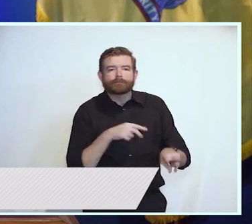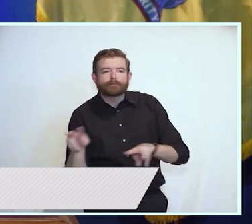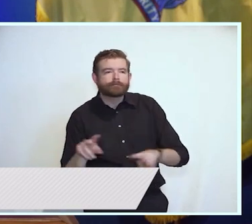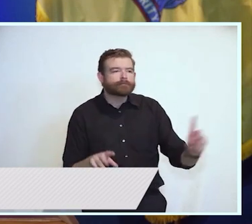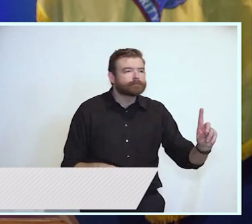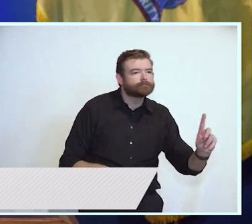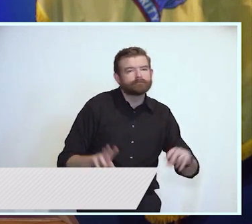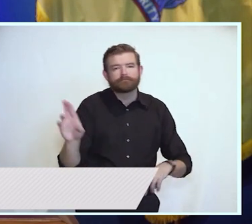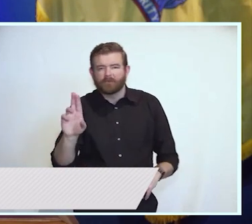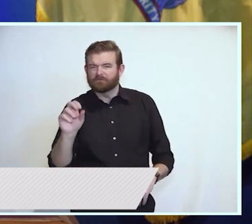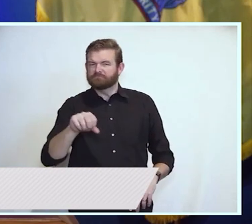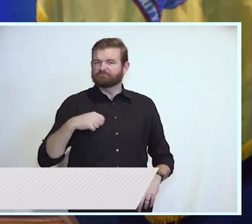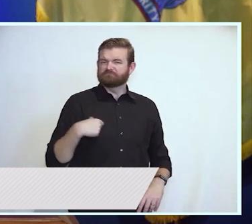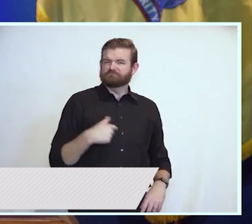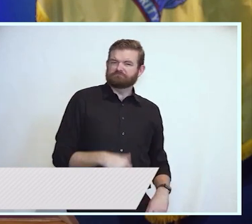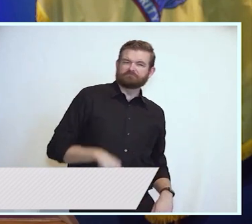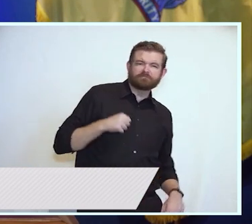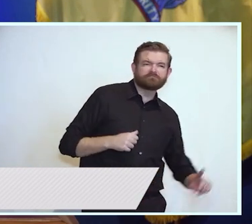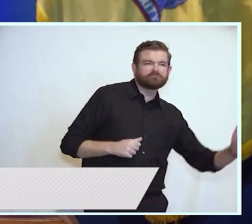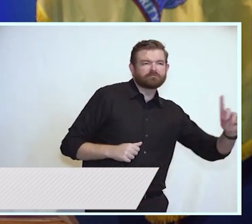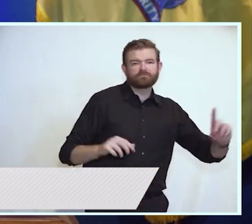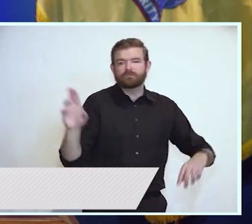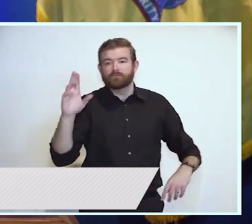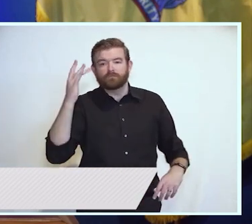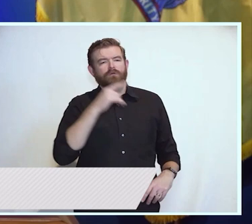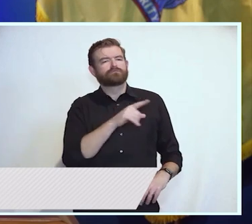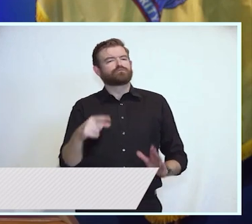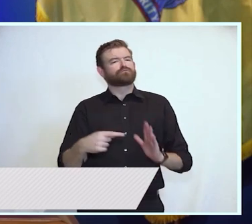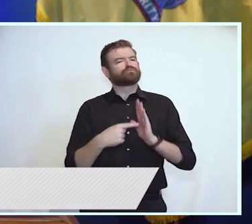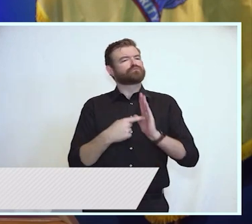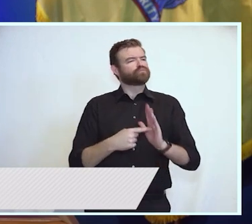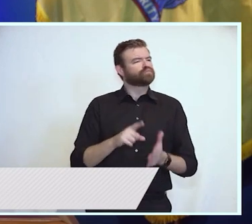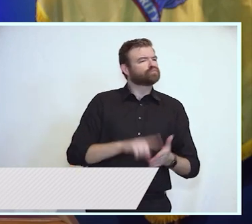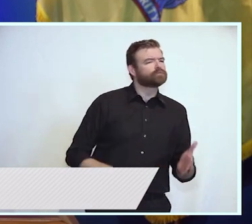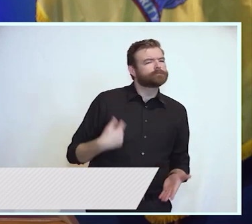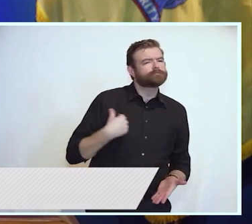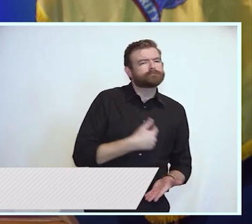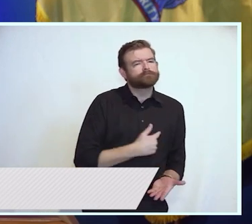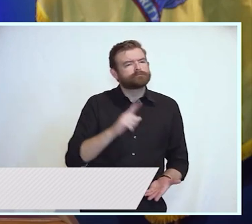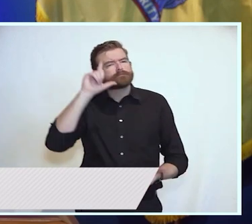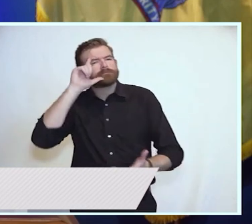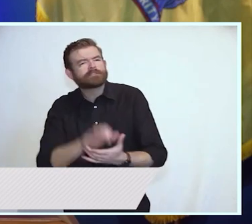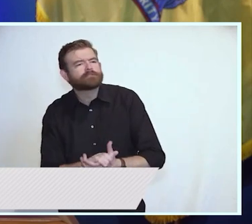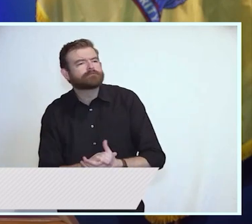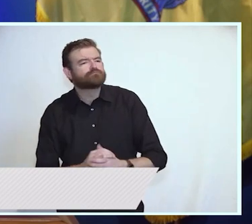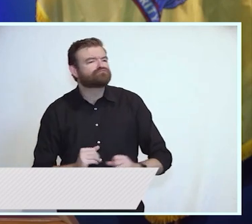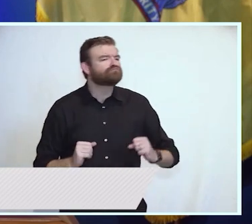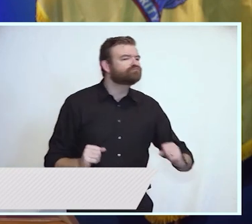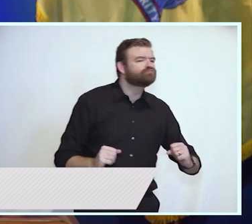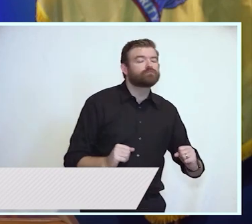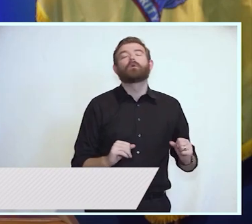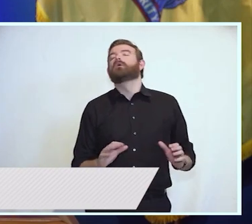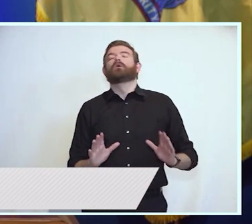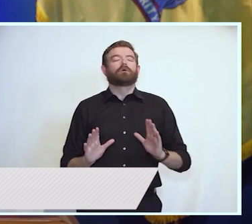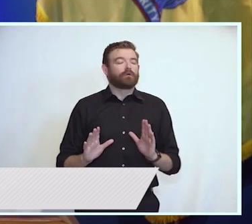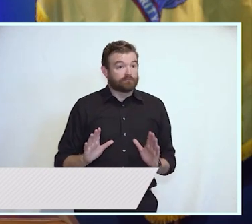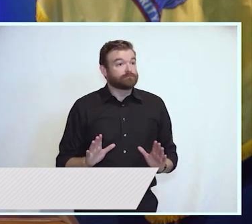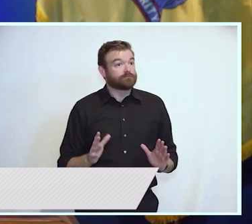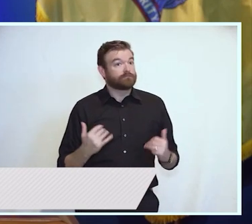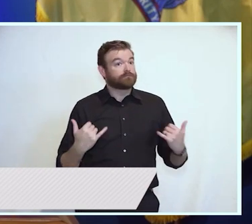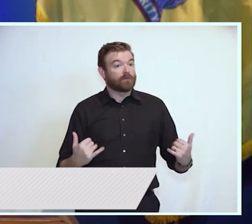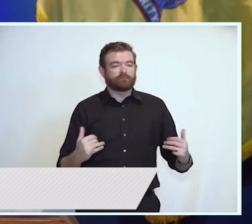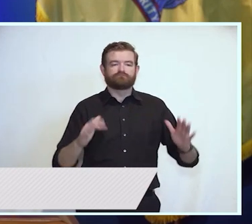after our name. And we all take great pride in that letter. That letter speaks to a sense of our core beliefs and our personal ideals.